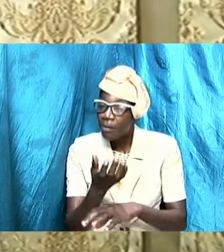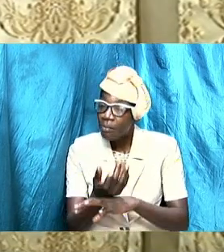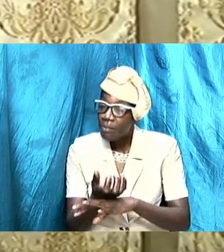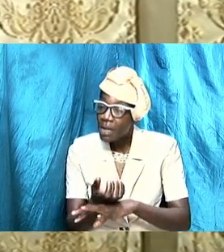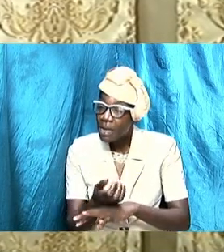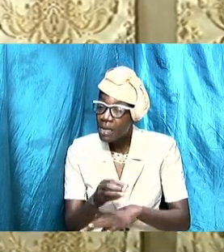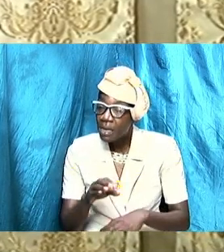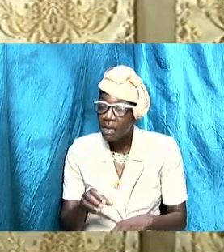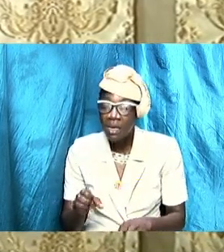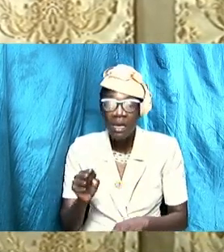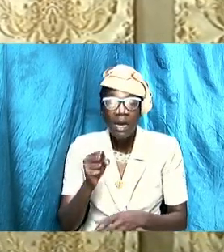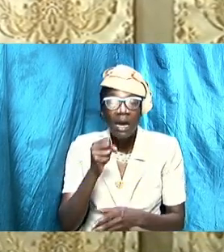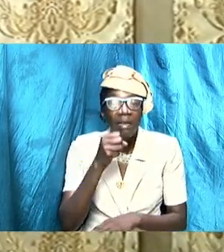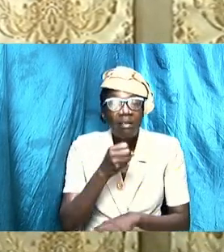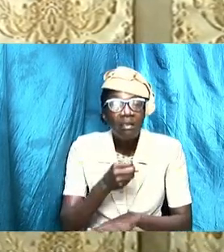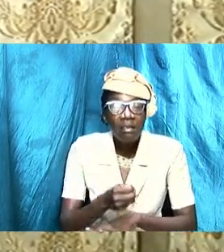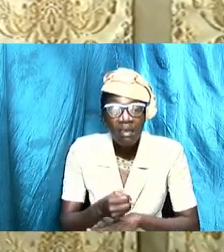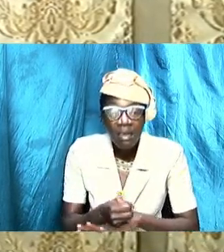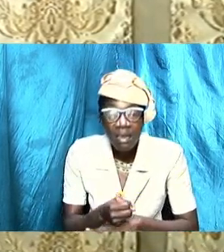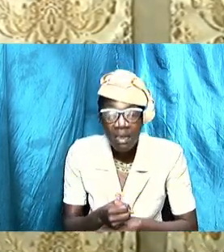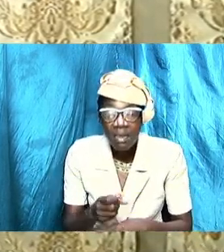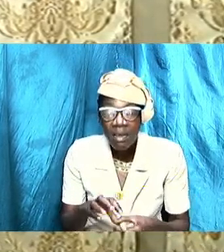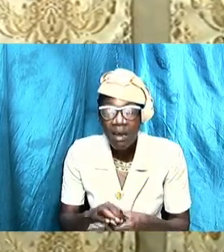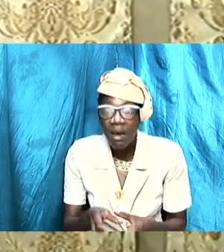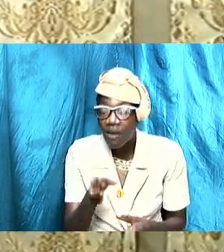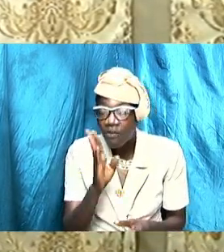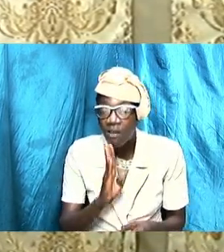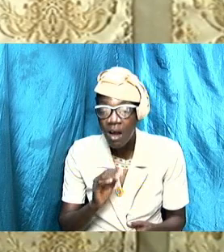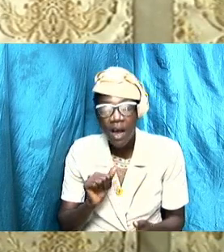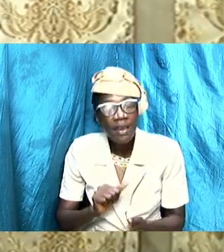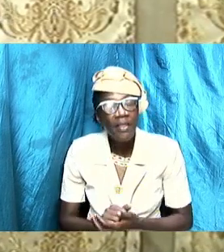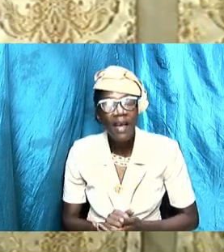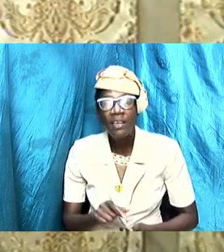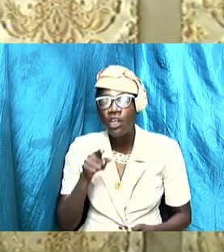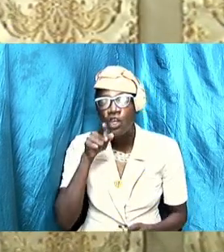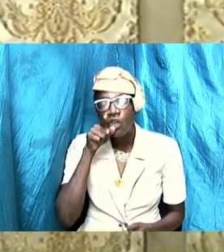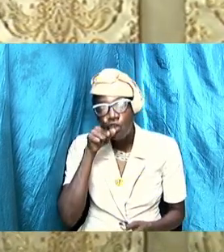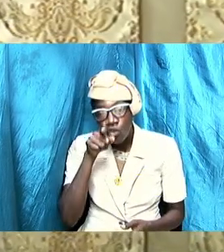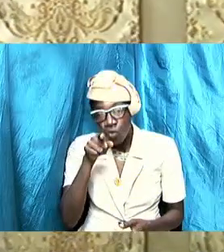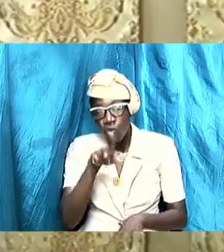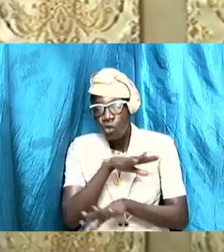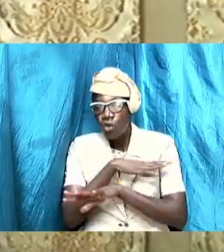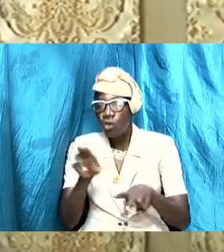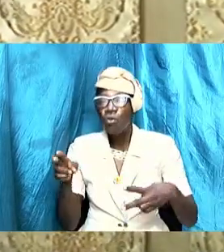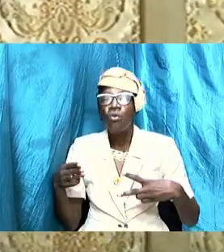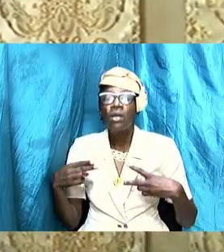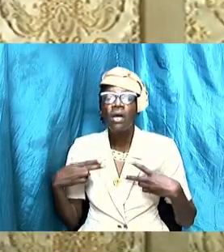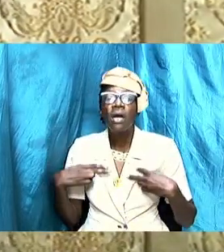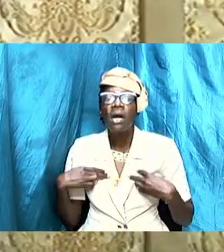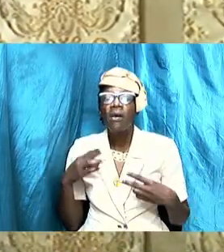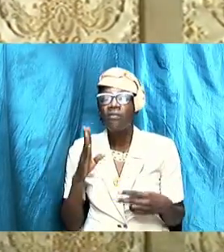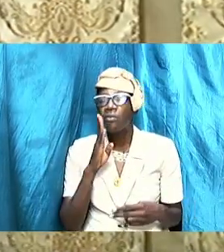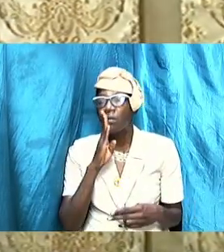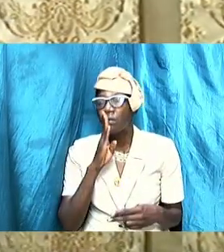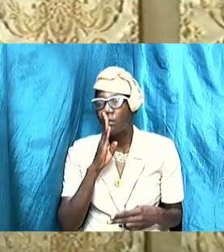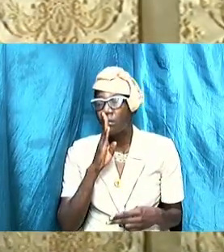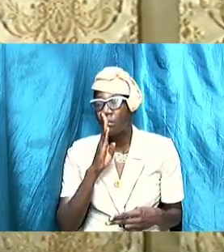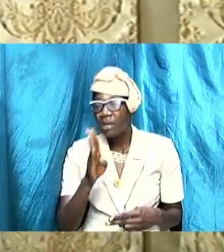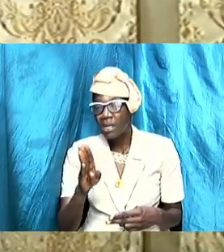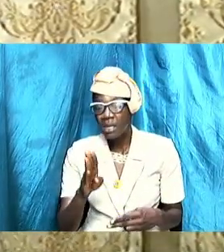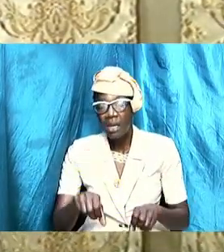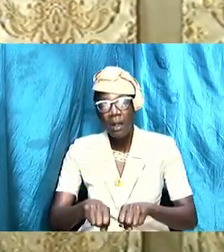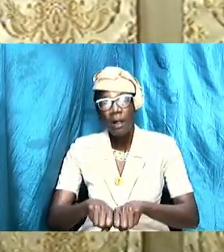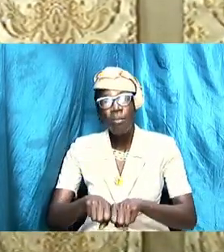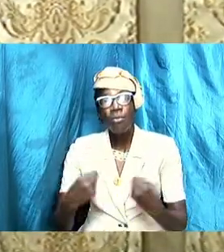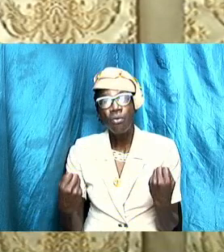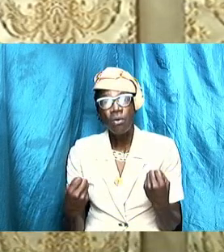High God that yours do not have to be dissolved. It ought not to be.